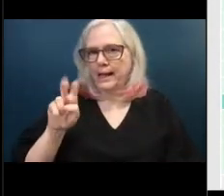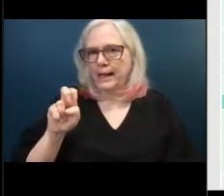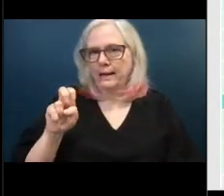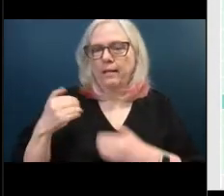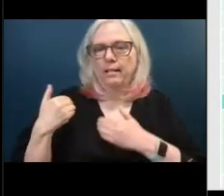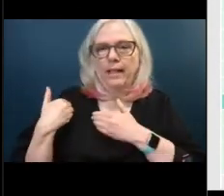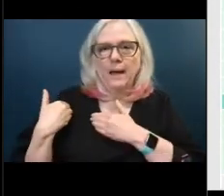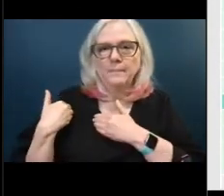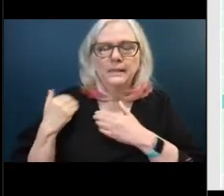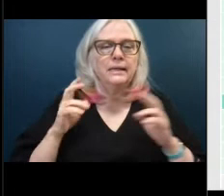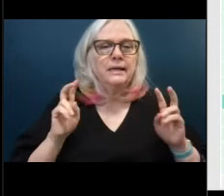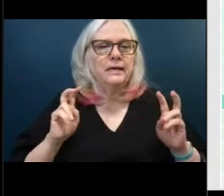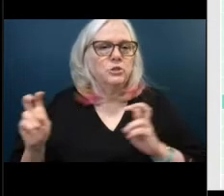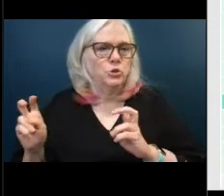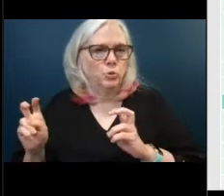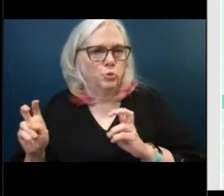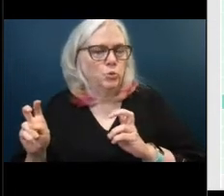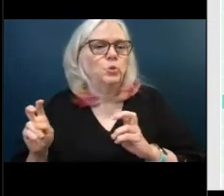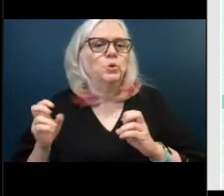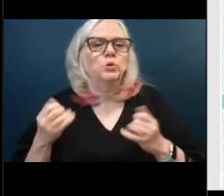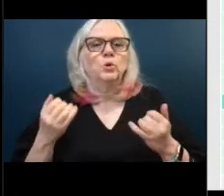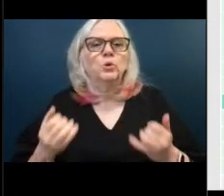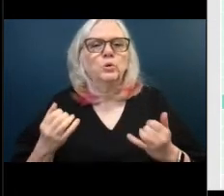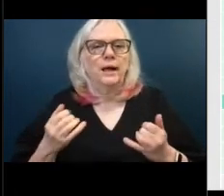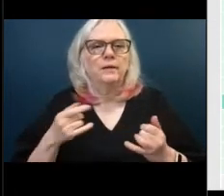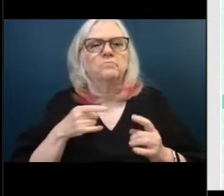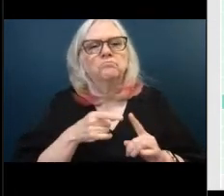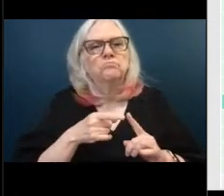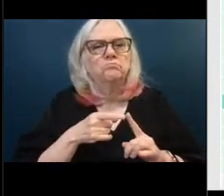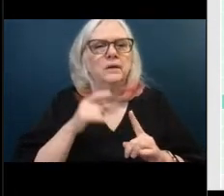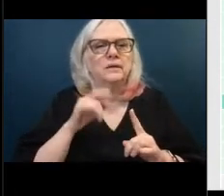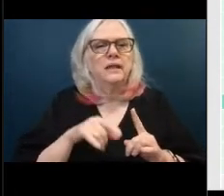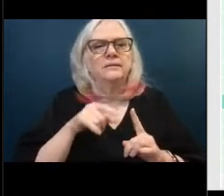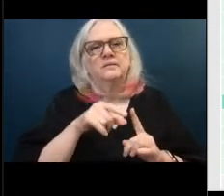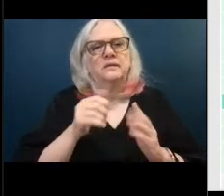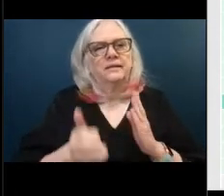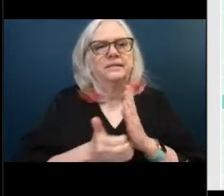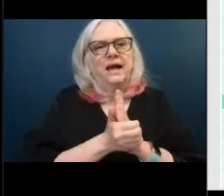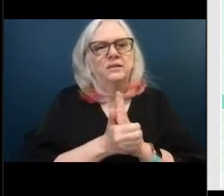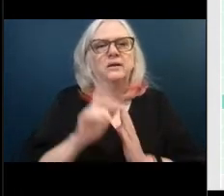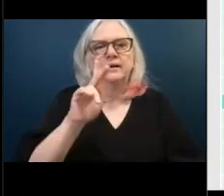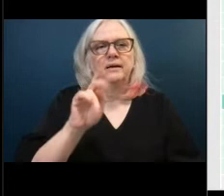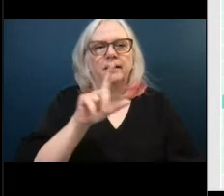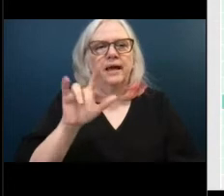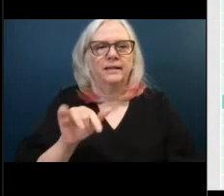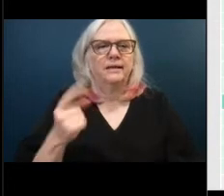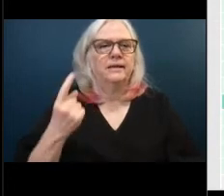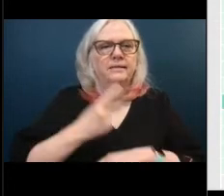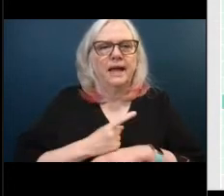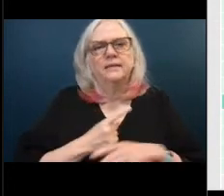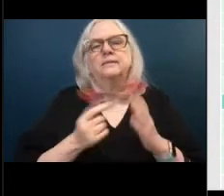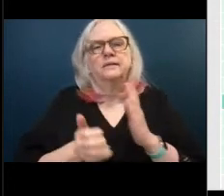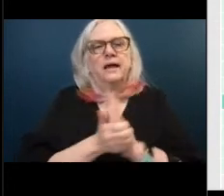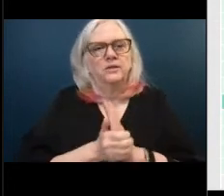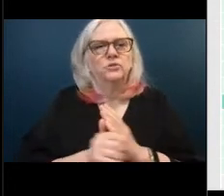when i did the analysis there was kelly days attached and basically what that is is a kelly day they work for 24 48